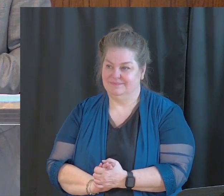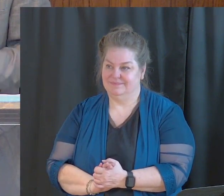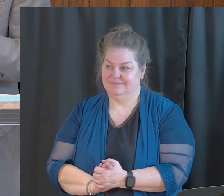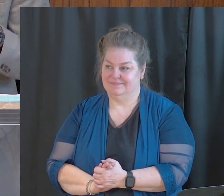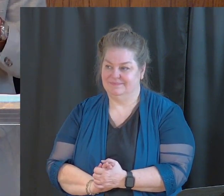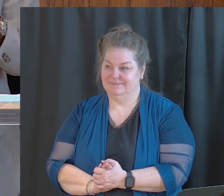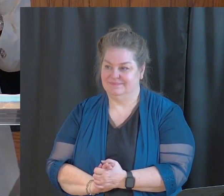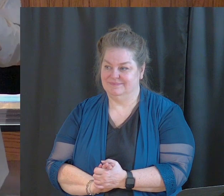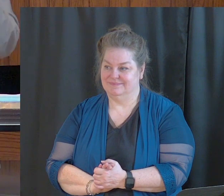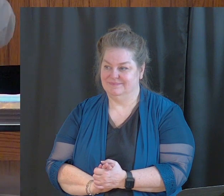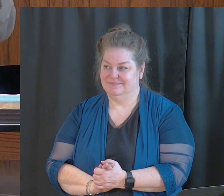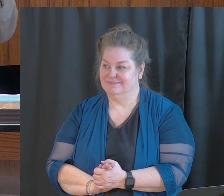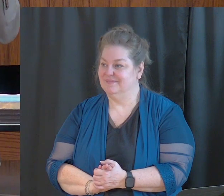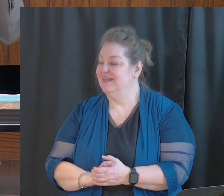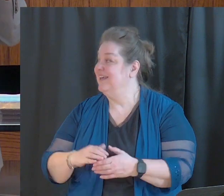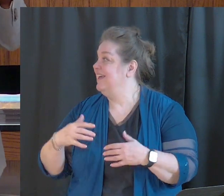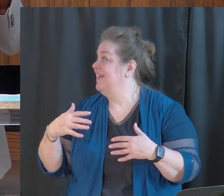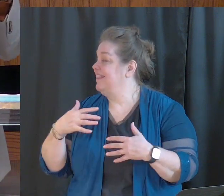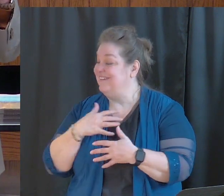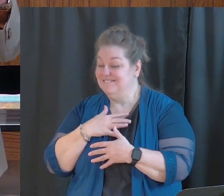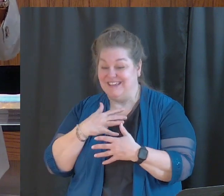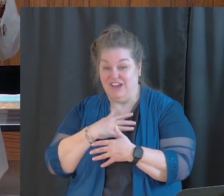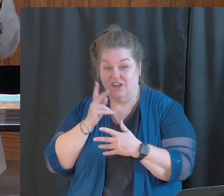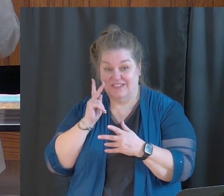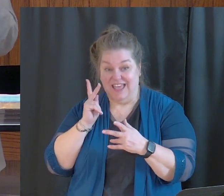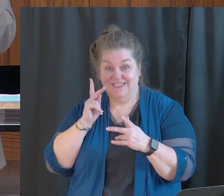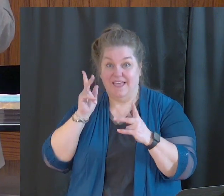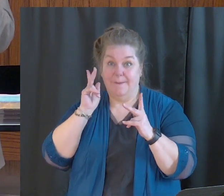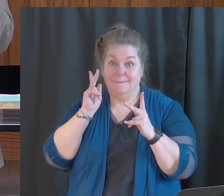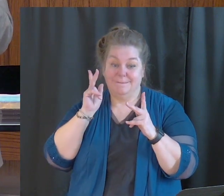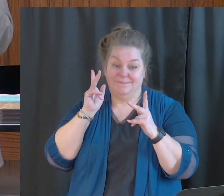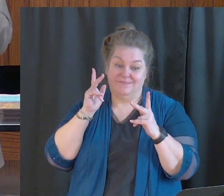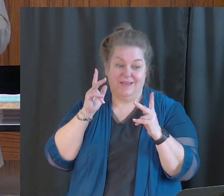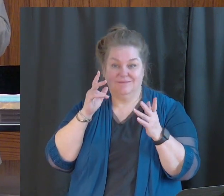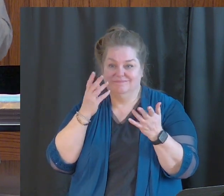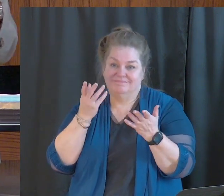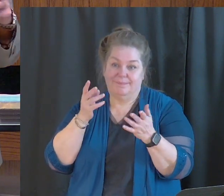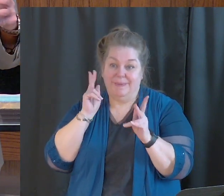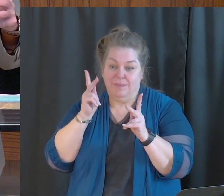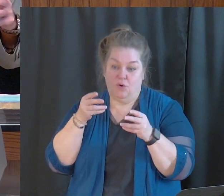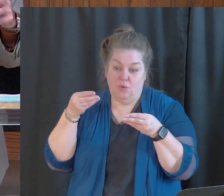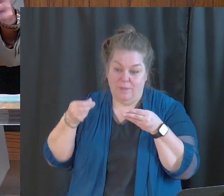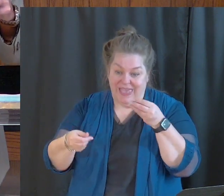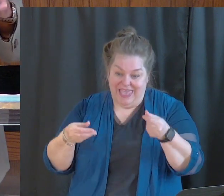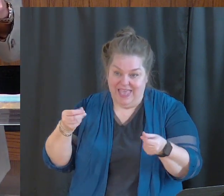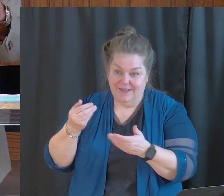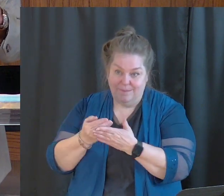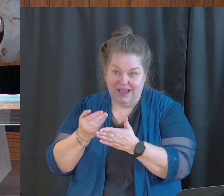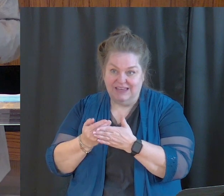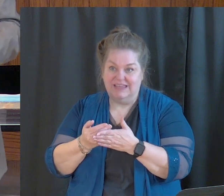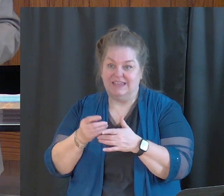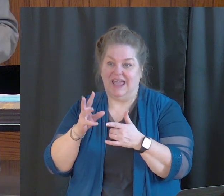The fear is that the followers, the money backers, are going to leave them.